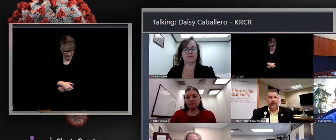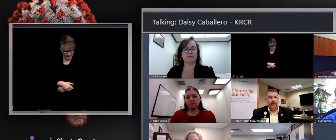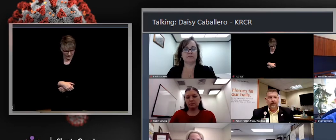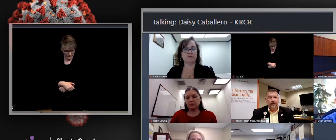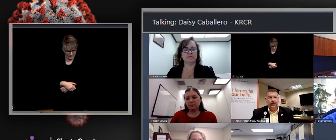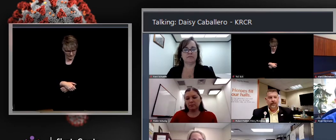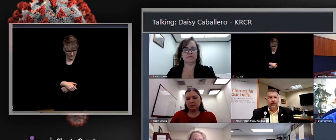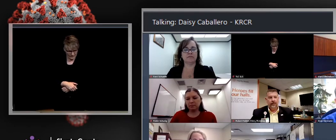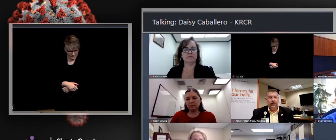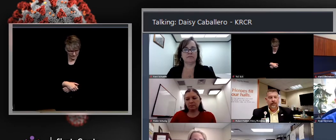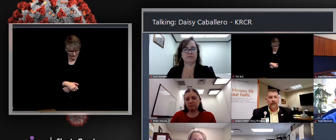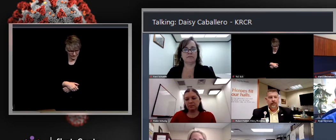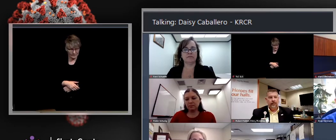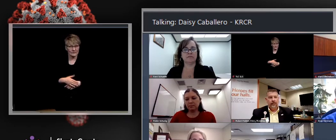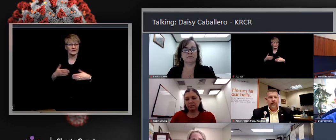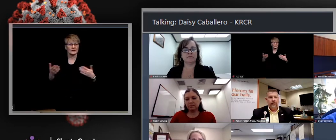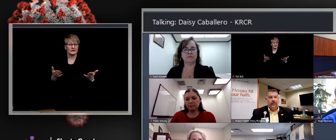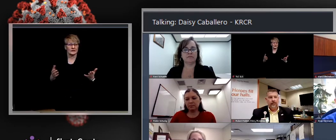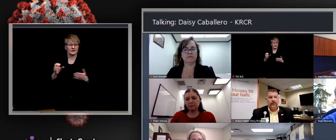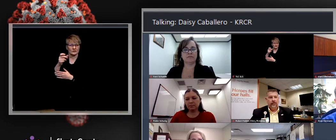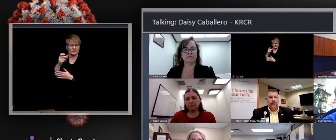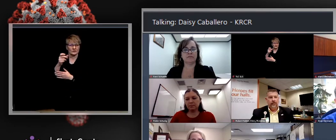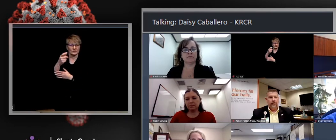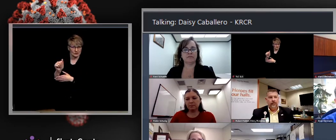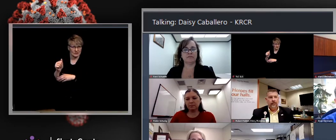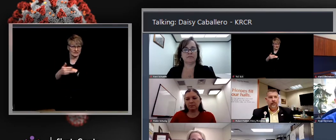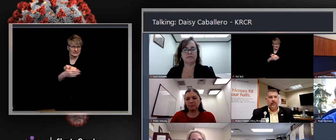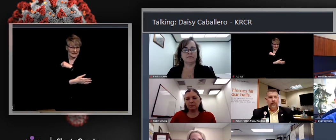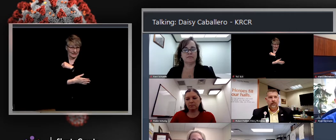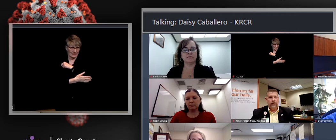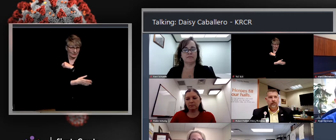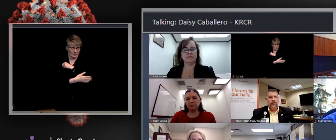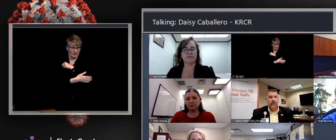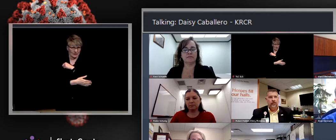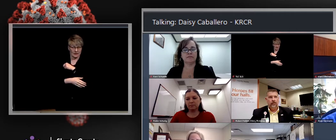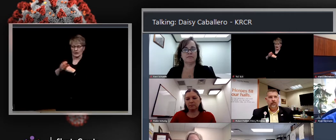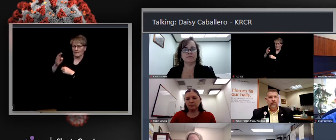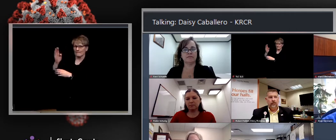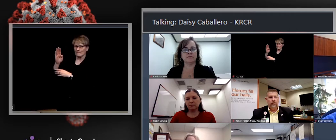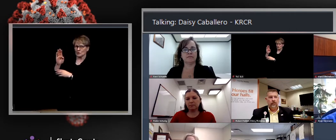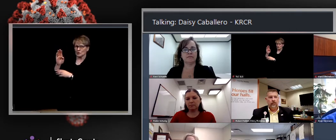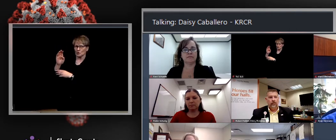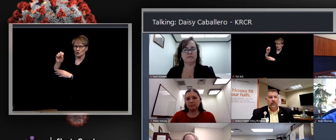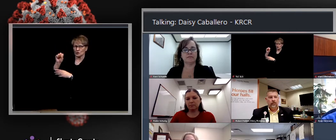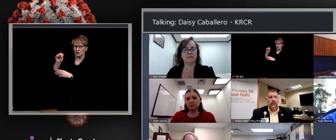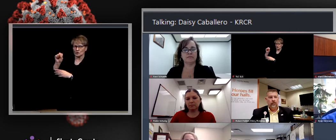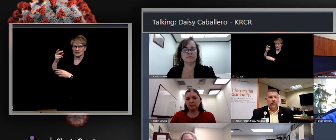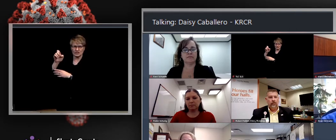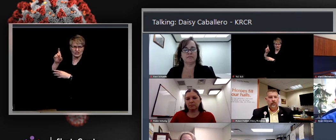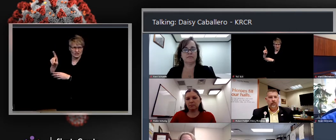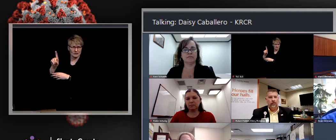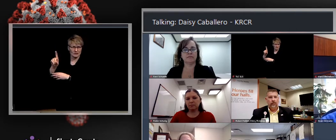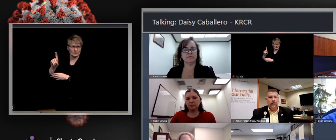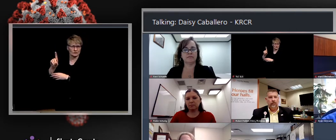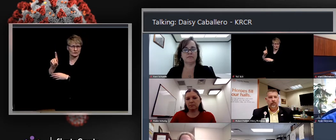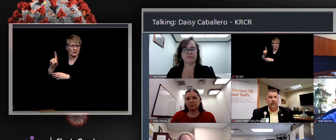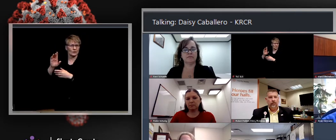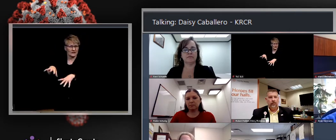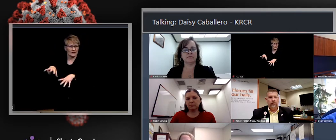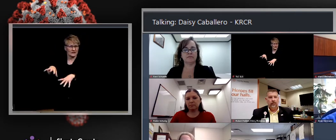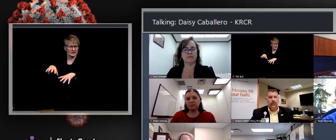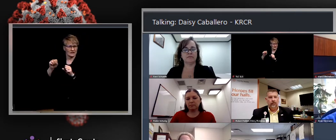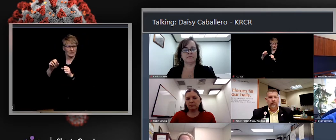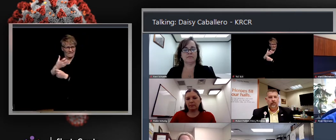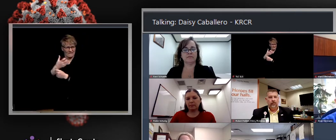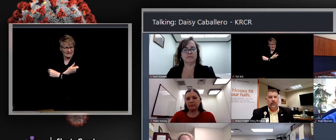transitioning with Blue Shield as a vaccine administrator. Can you guys want to tell me a little bit more about that and what